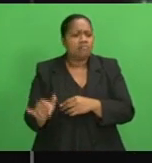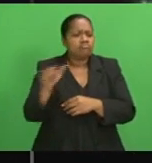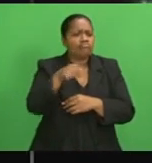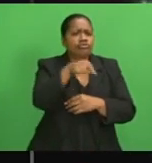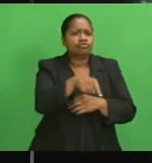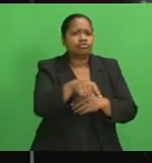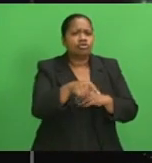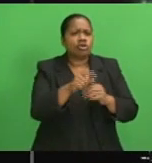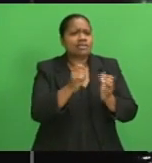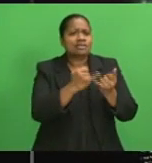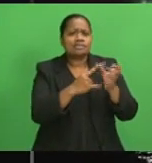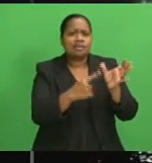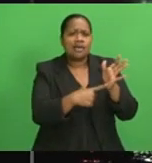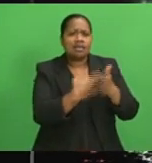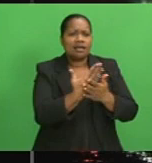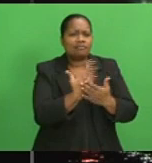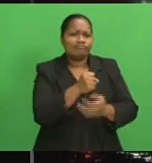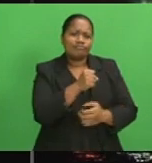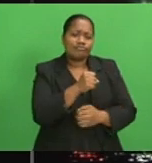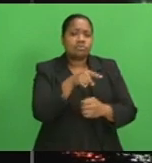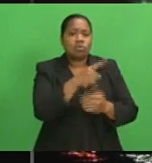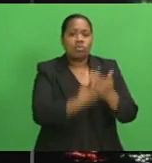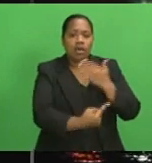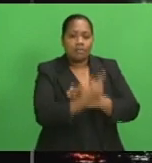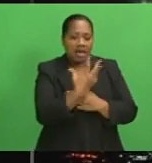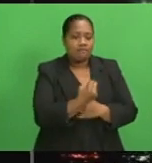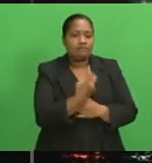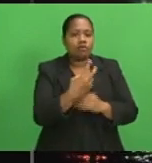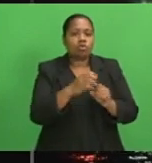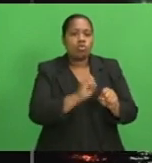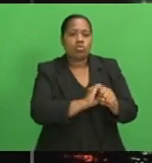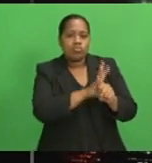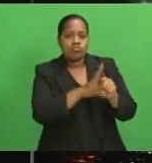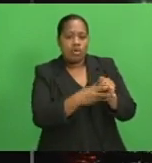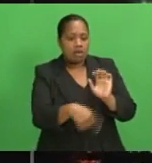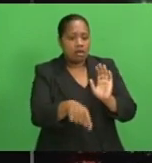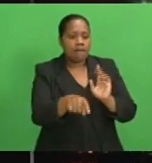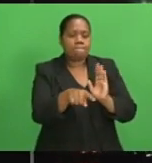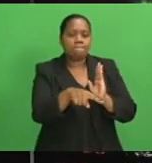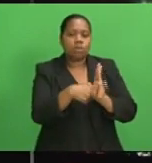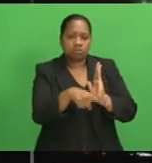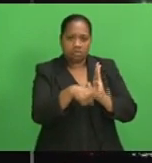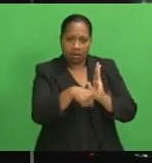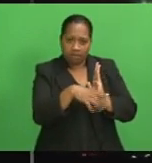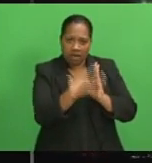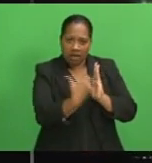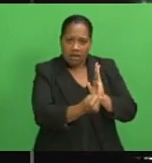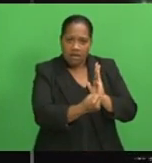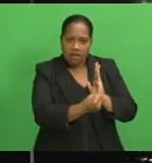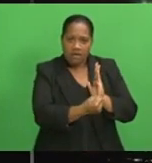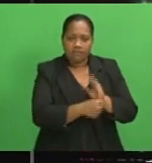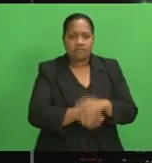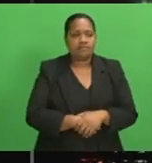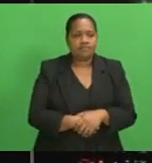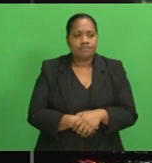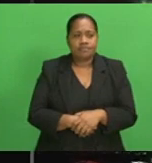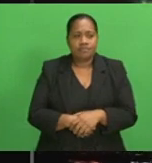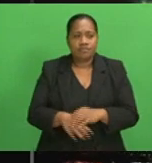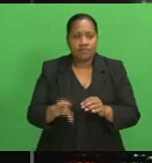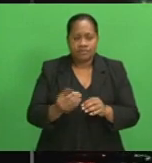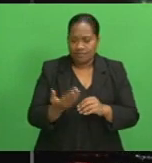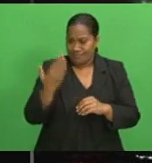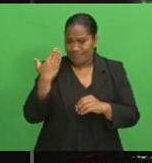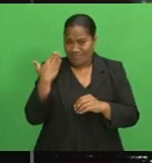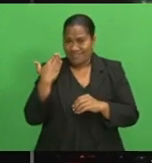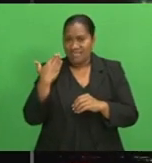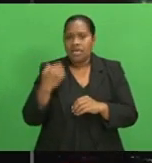Saturday, have tested positive for the coronavirus. On Saturday, hours before the rally, Trump's first since March, six members